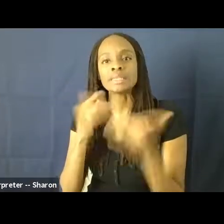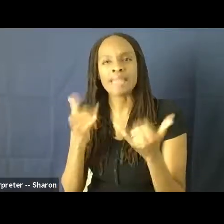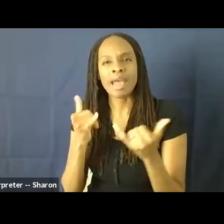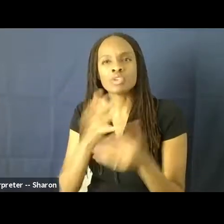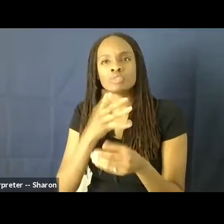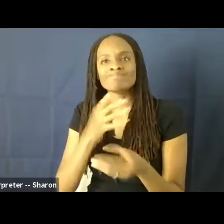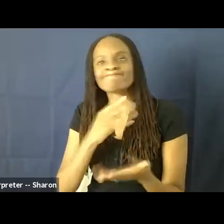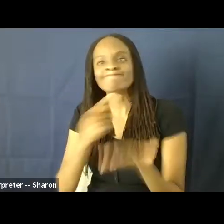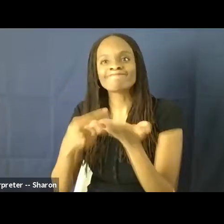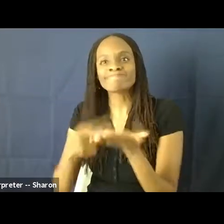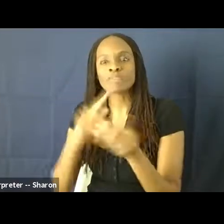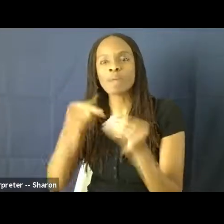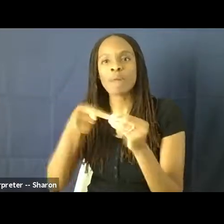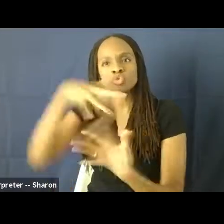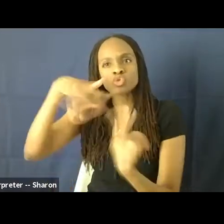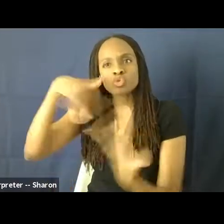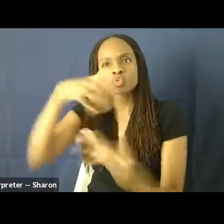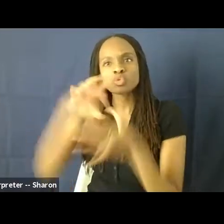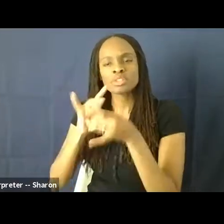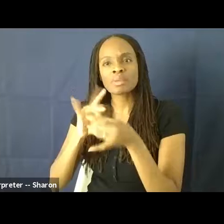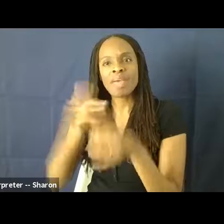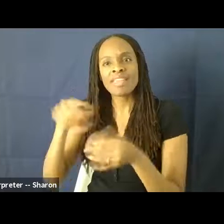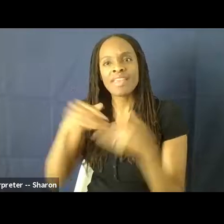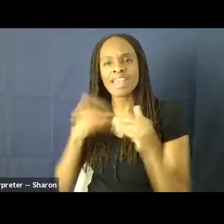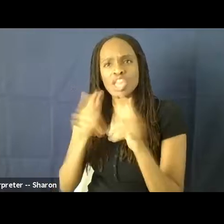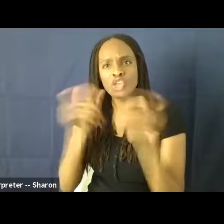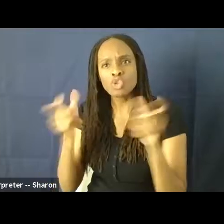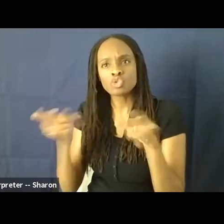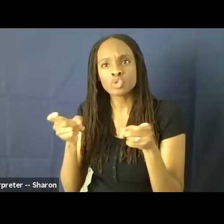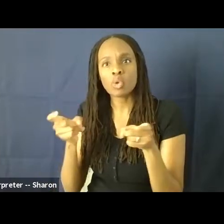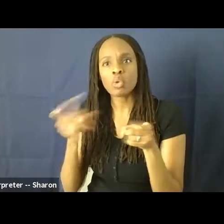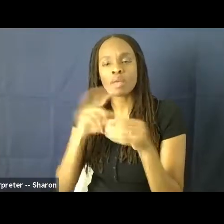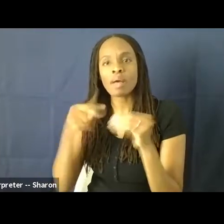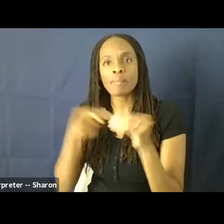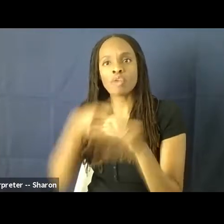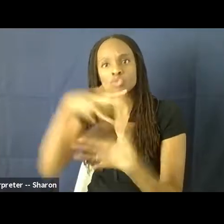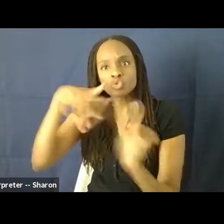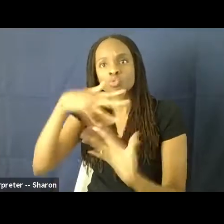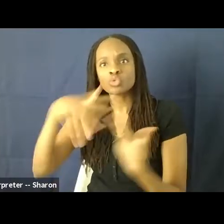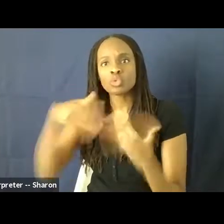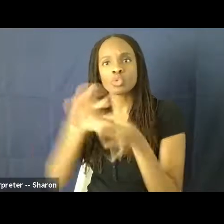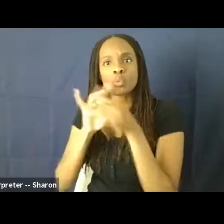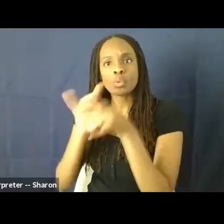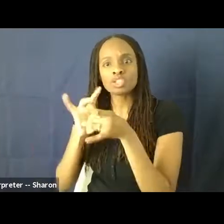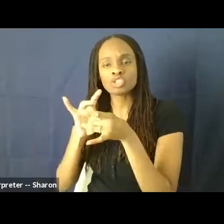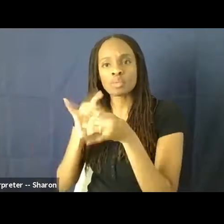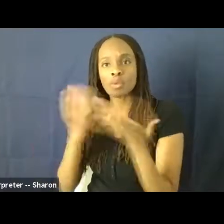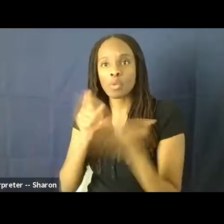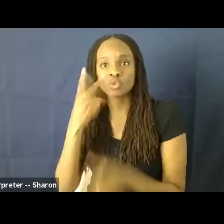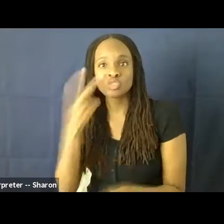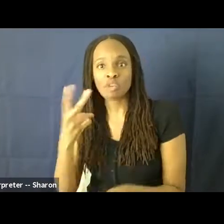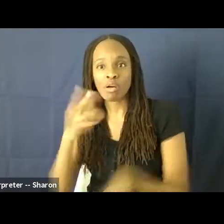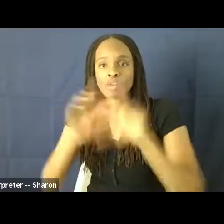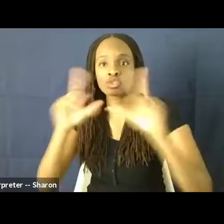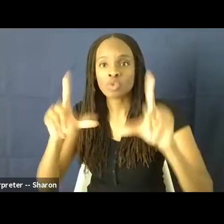They had these huge control over social relationships and the control of images that came on screen. They manufactured the